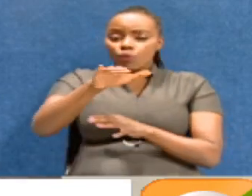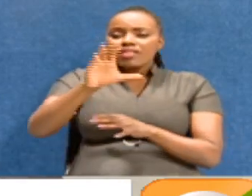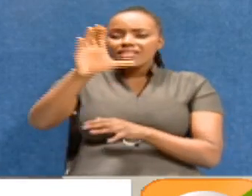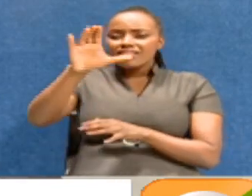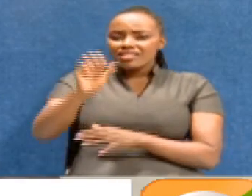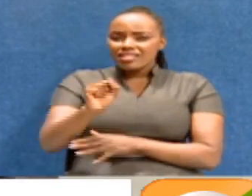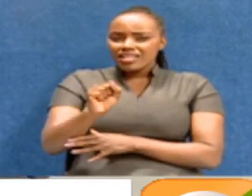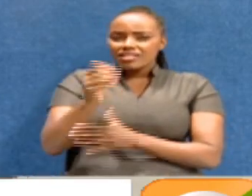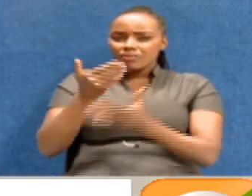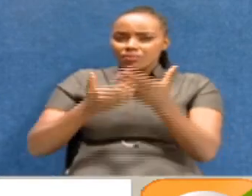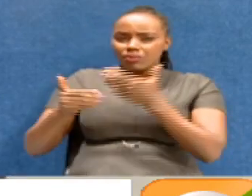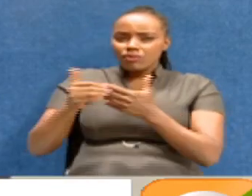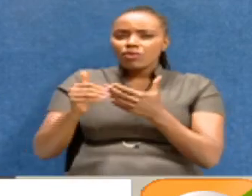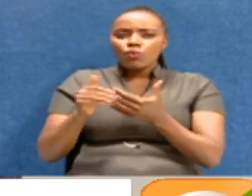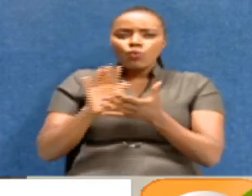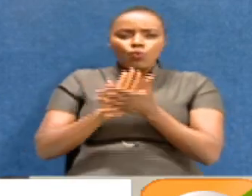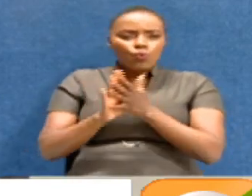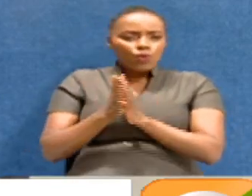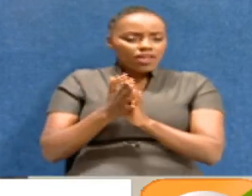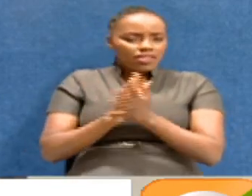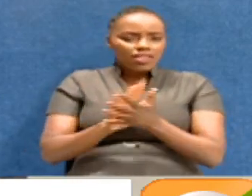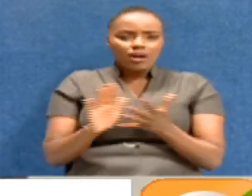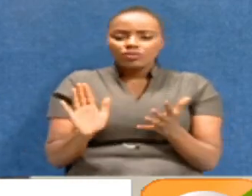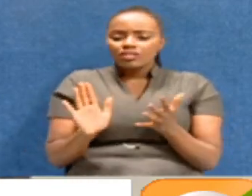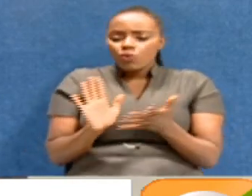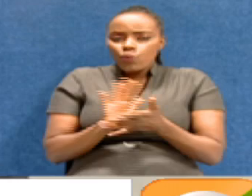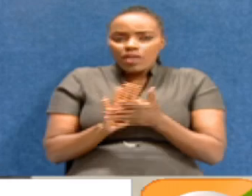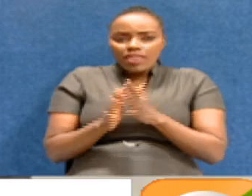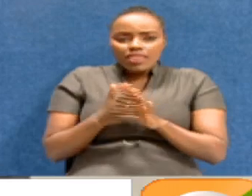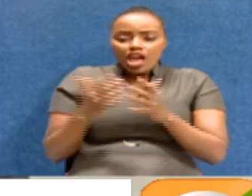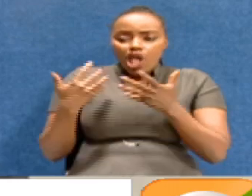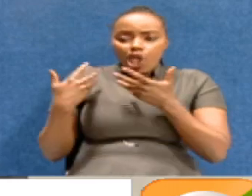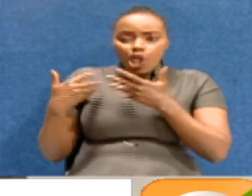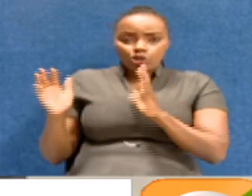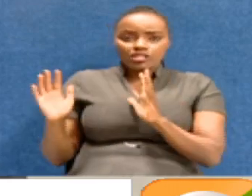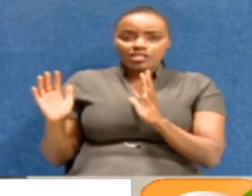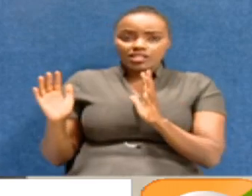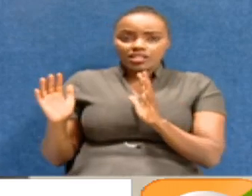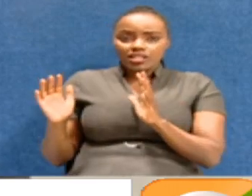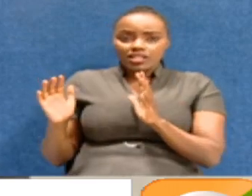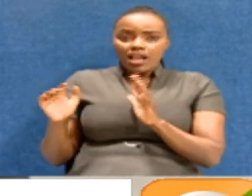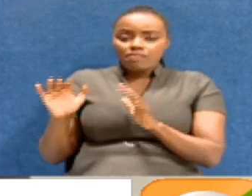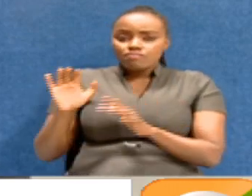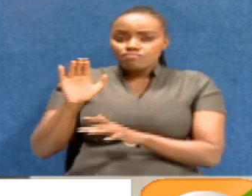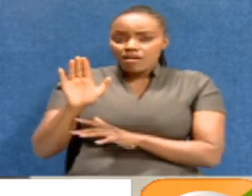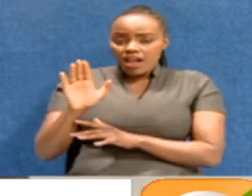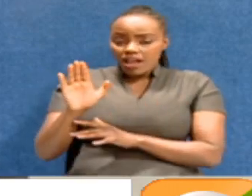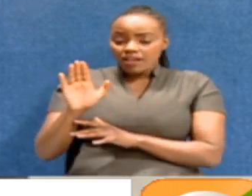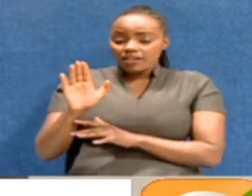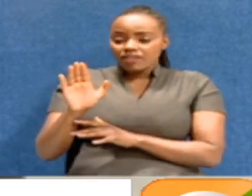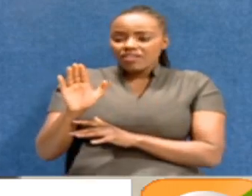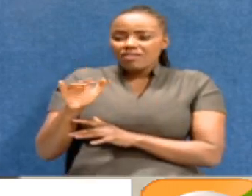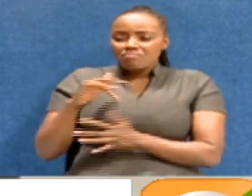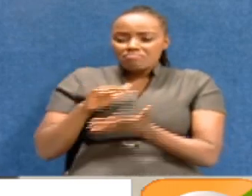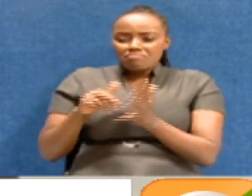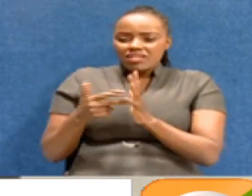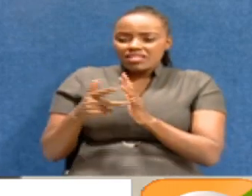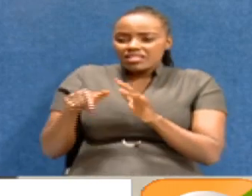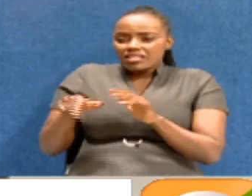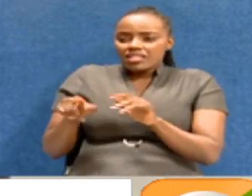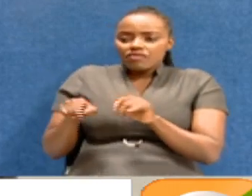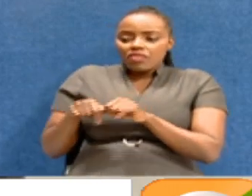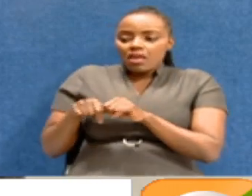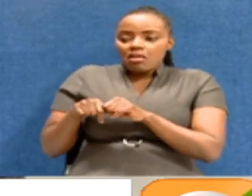cabinet secretaries, without losing their cool. Okay. Without bending